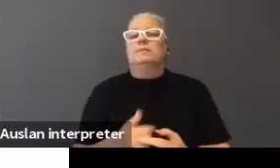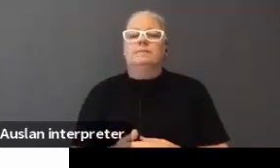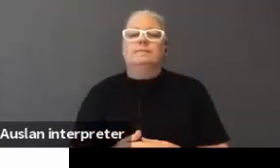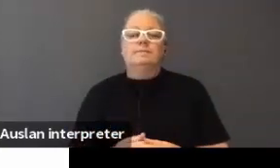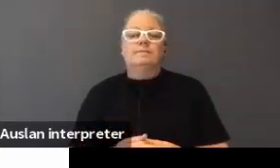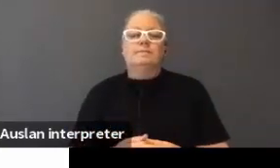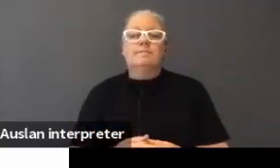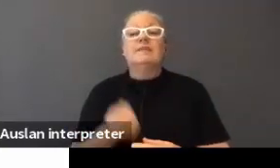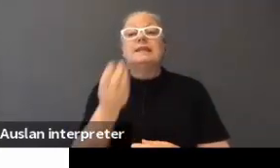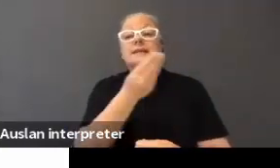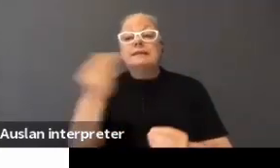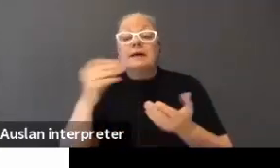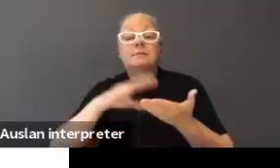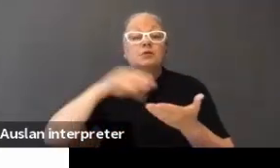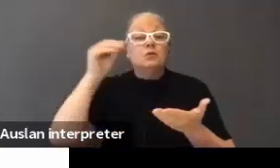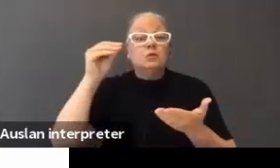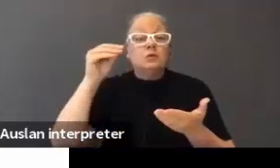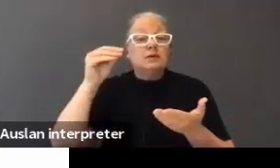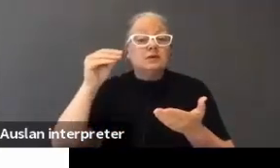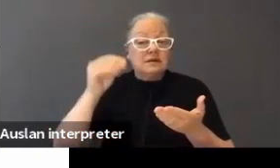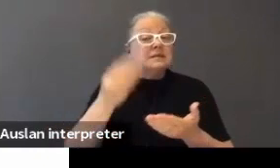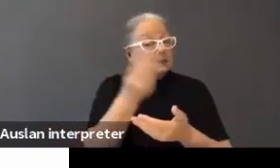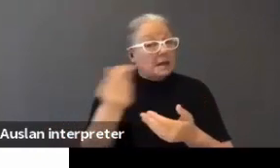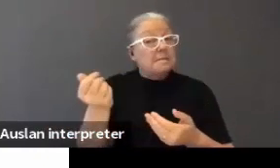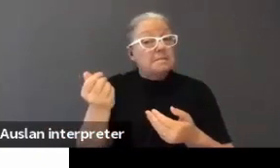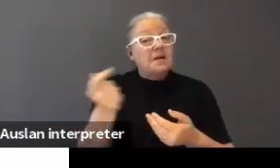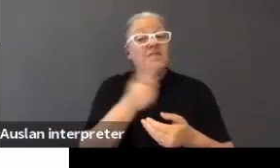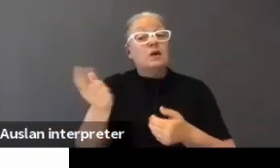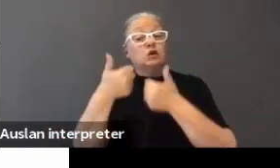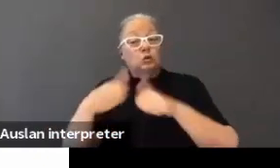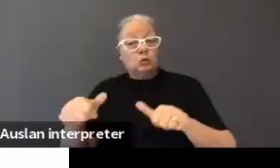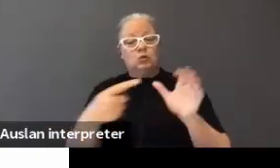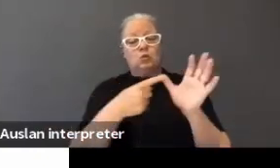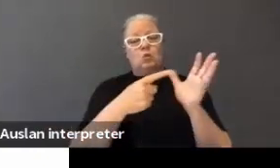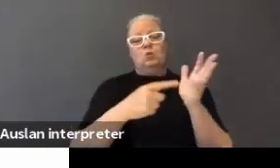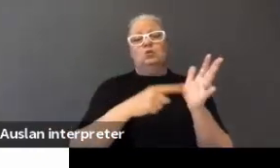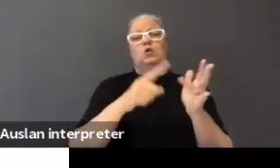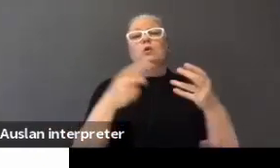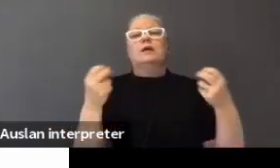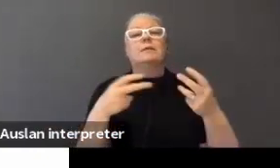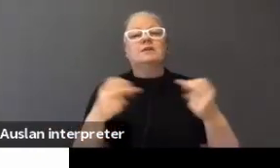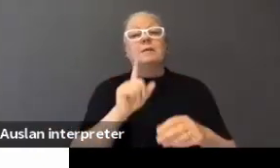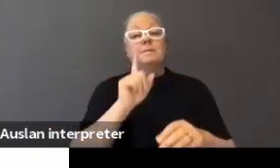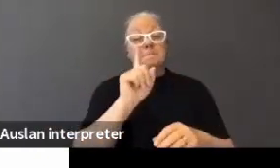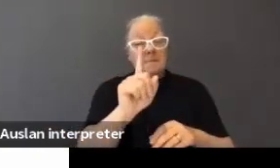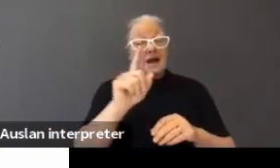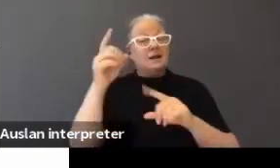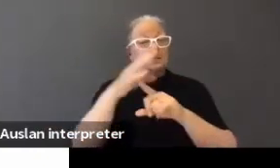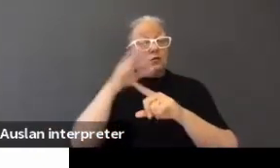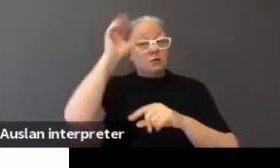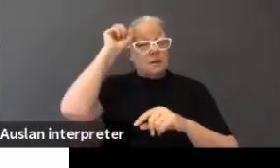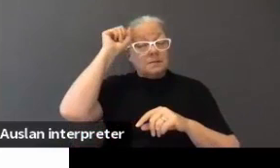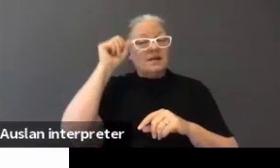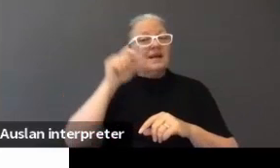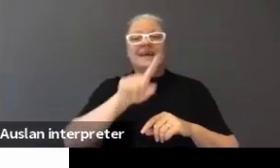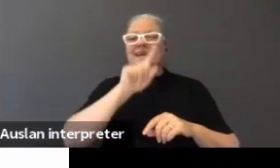And some students, right, will use auto captions. Okay? But it's important to remember that they are not going to